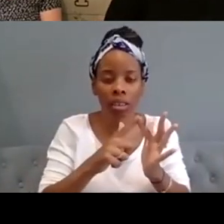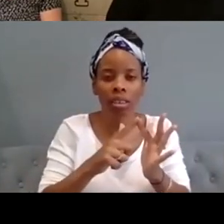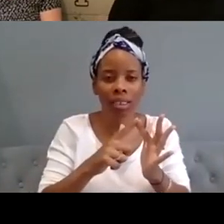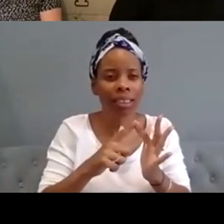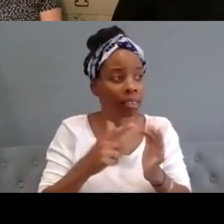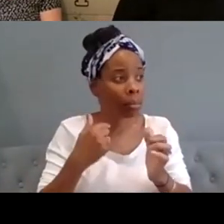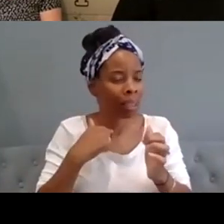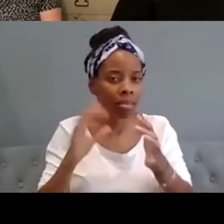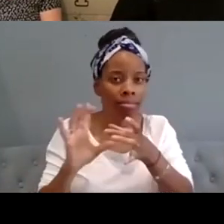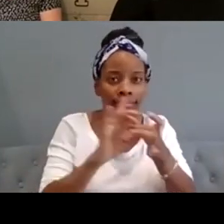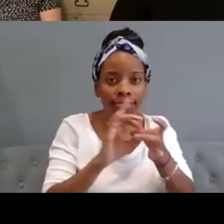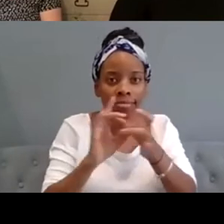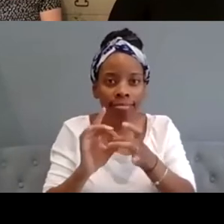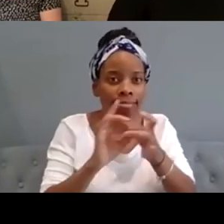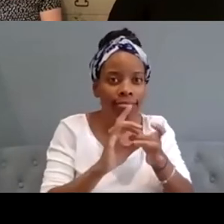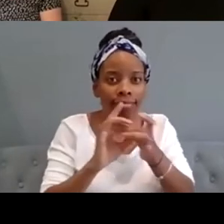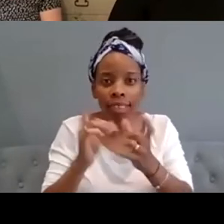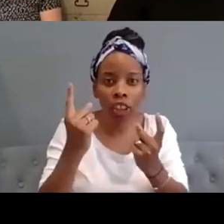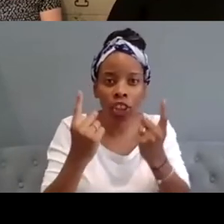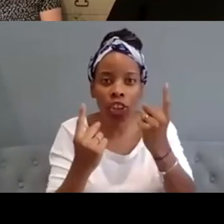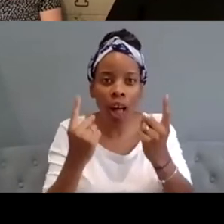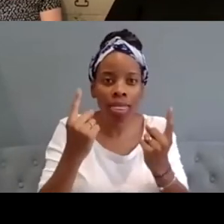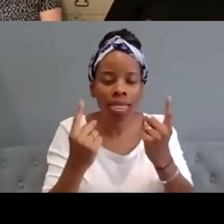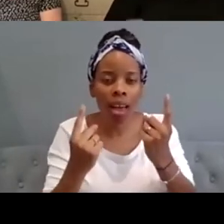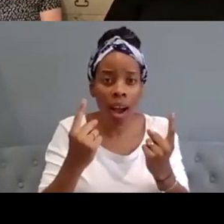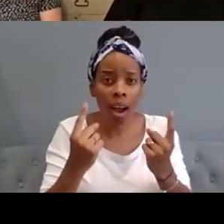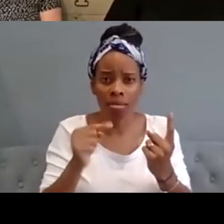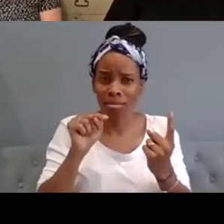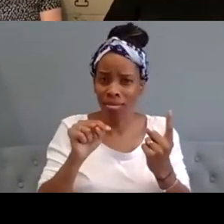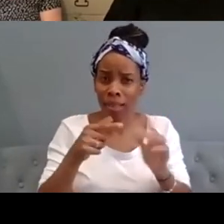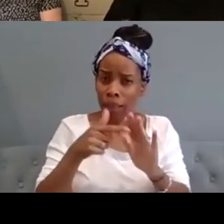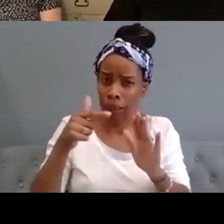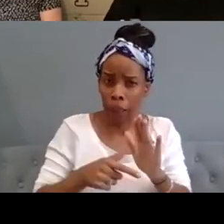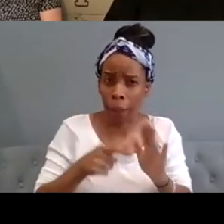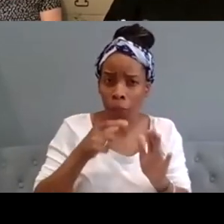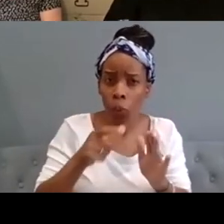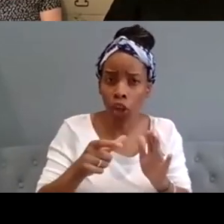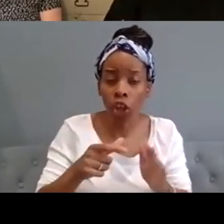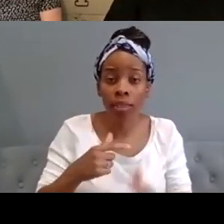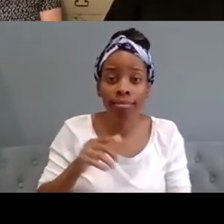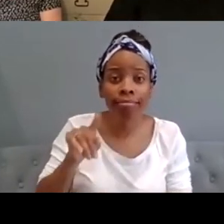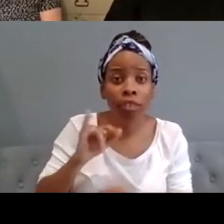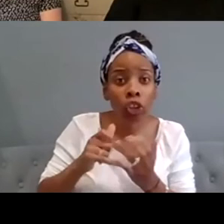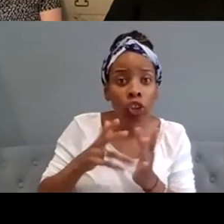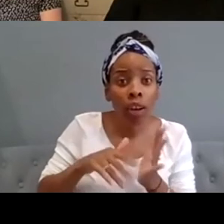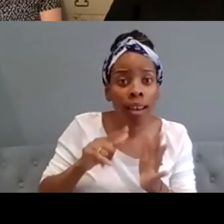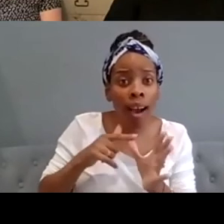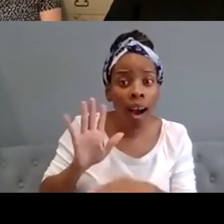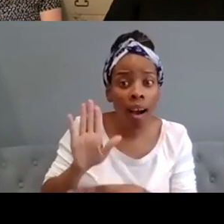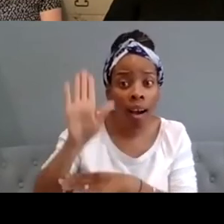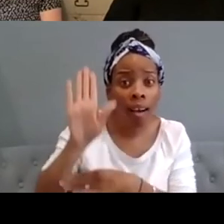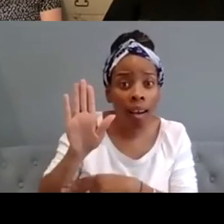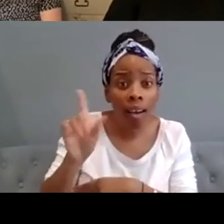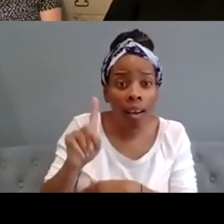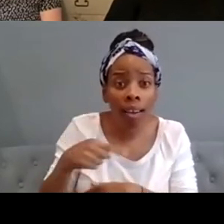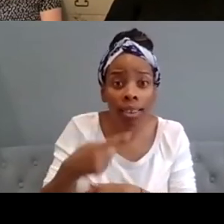think about lots lots more and kind of unpack more um sonia i saw that you you wanted to kind of come in and build